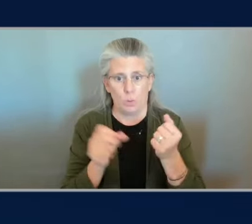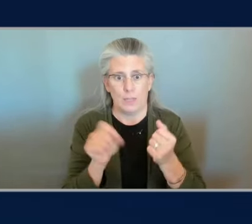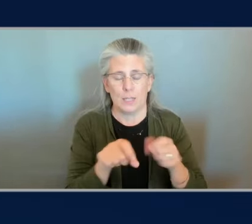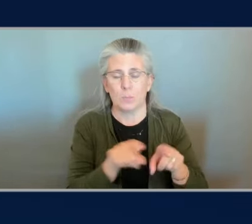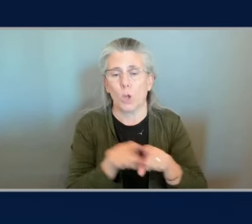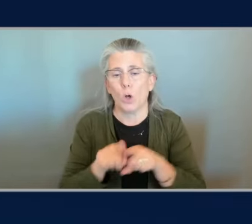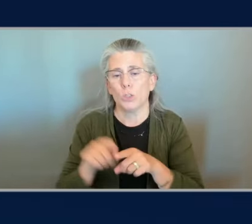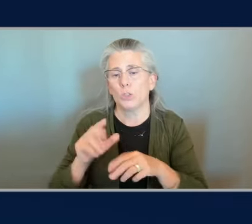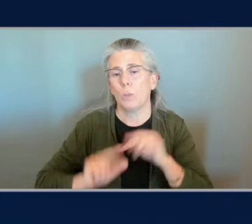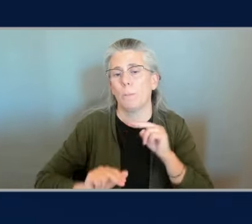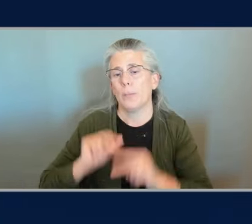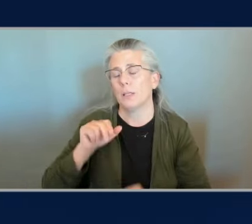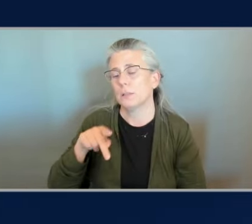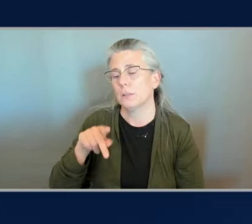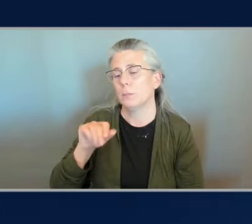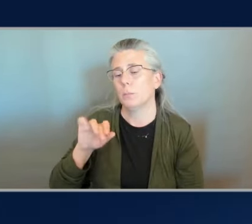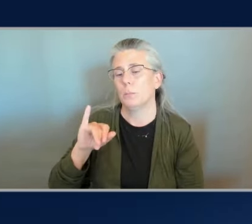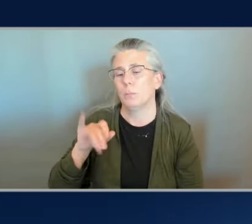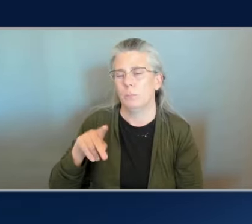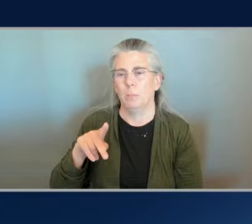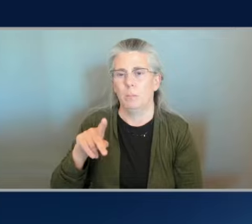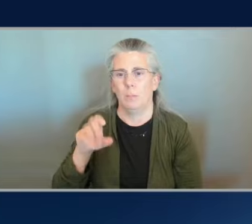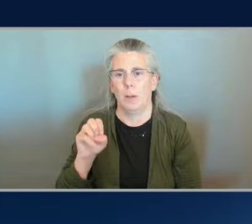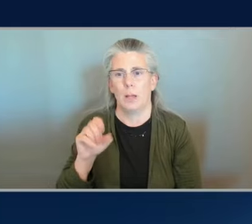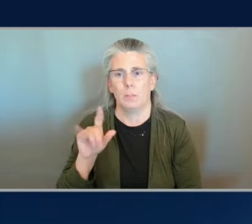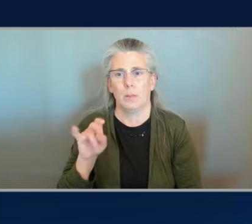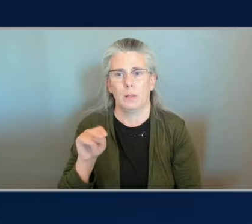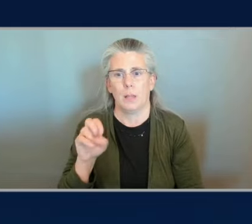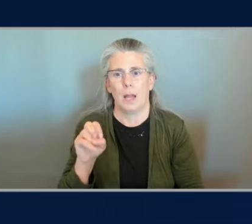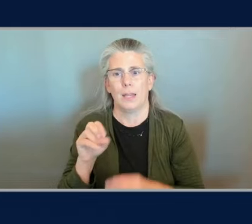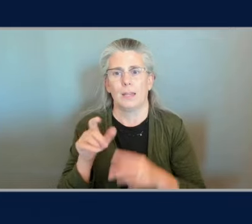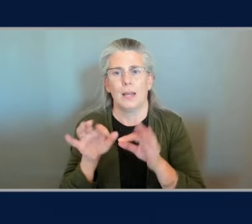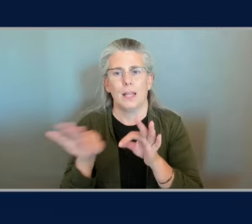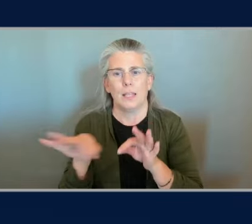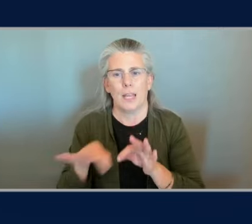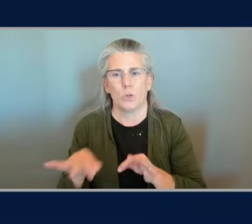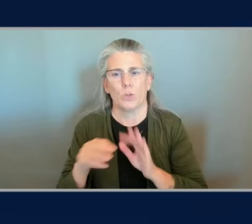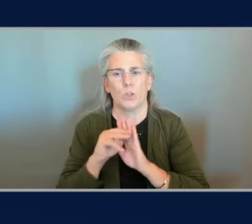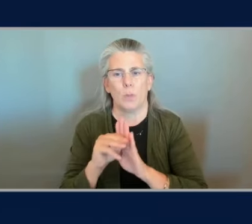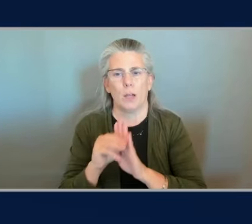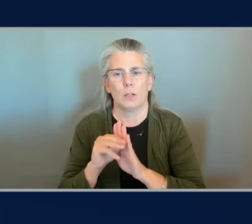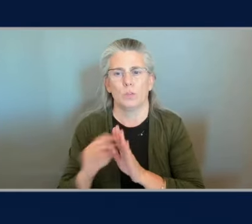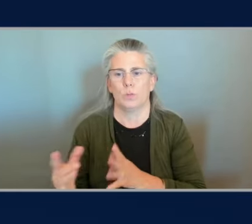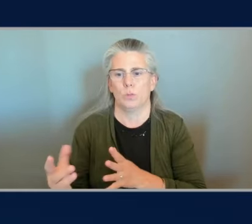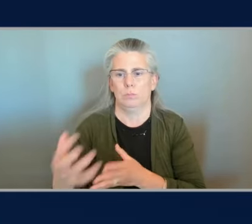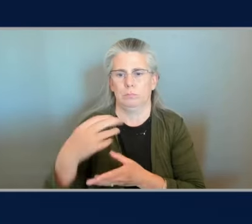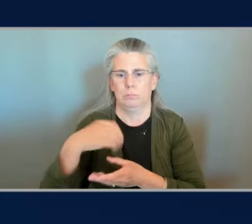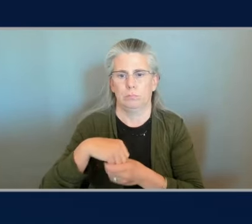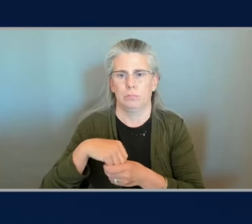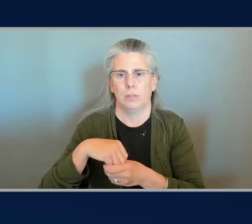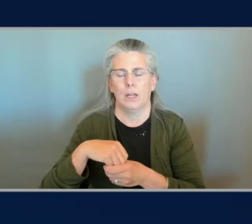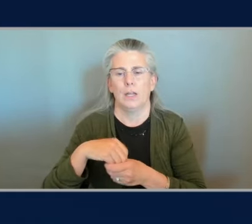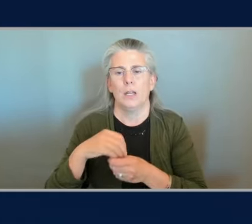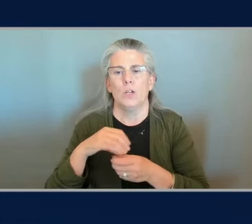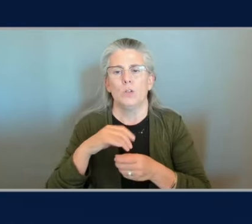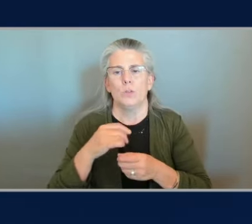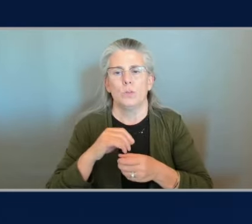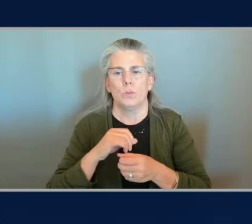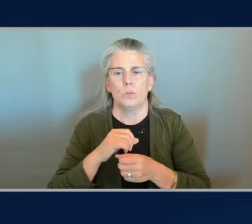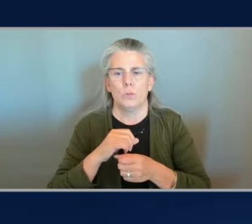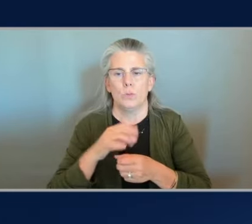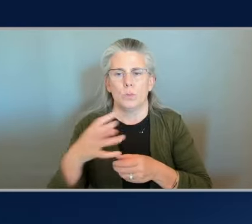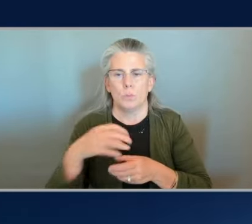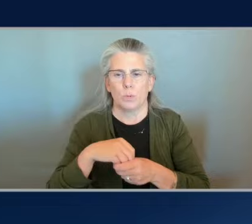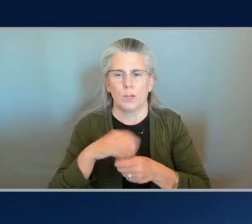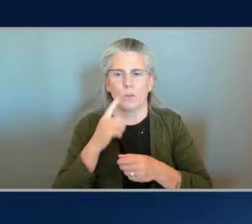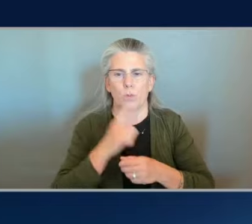large language models to bring these points of interest together into days and then ultimately itineraries